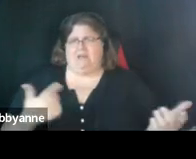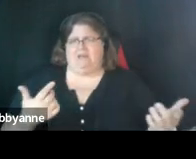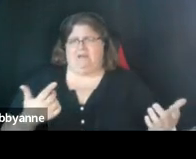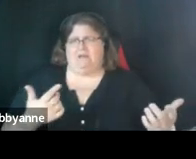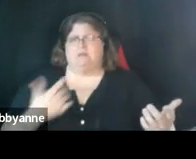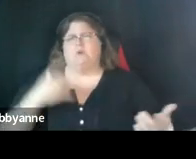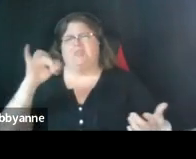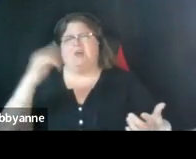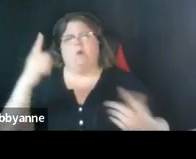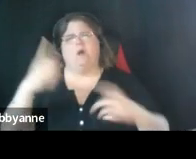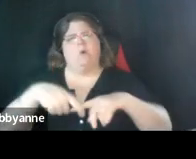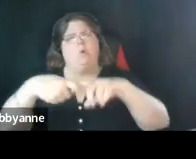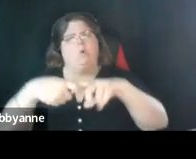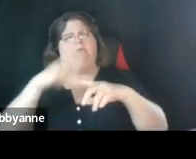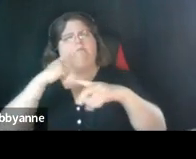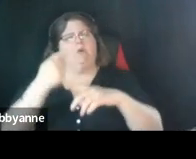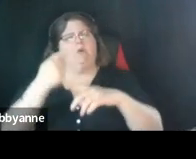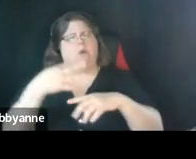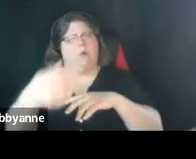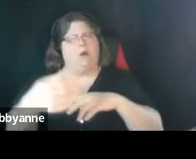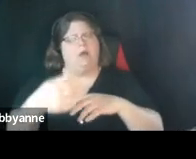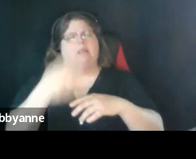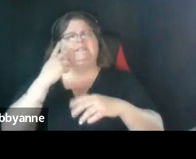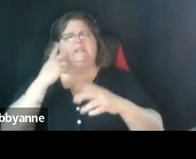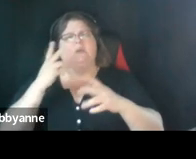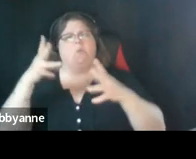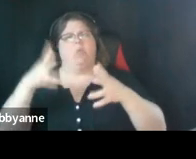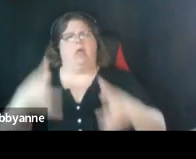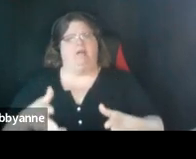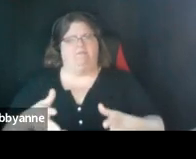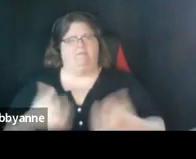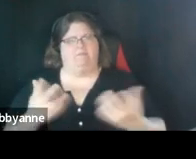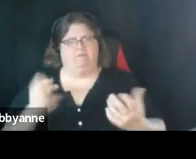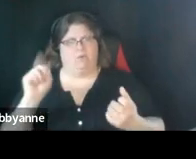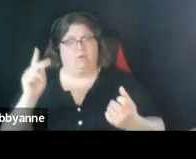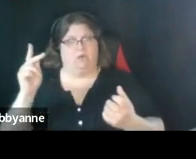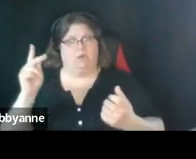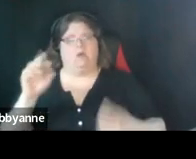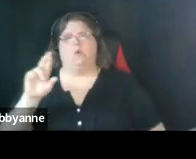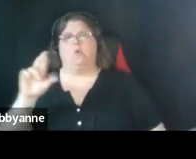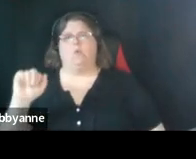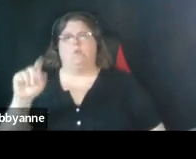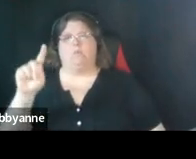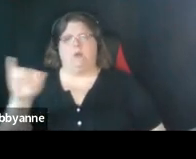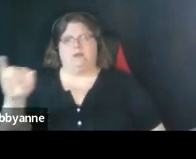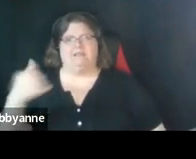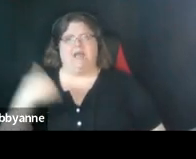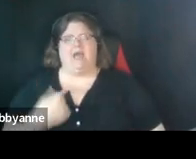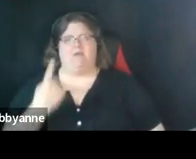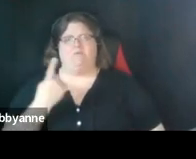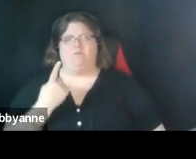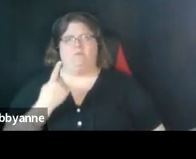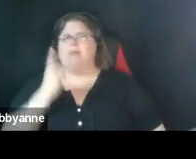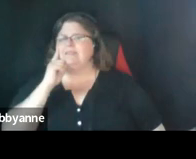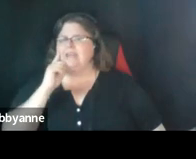um would support it okay okay all right and i have i have one minor one under um